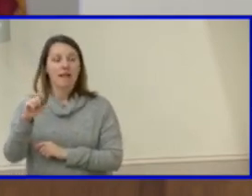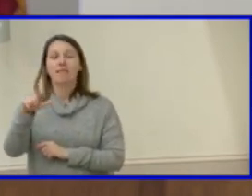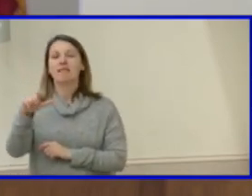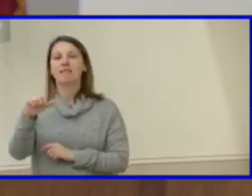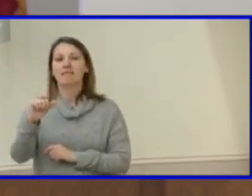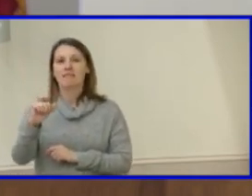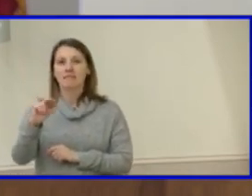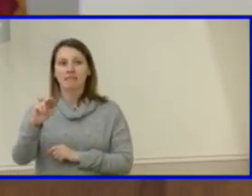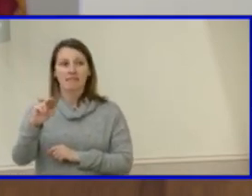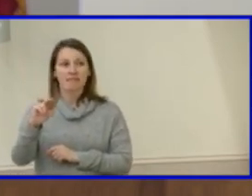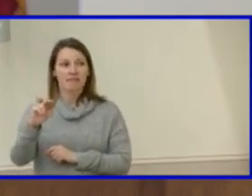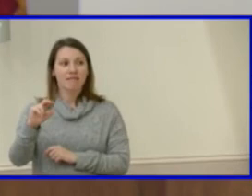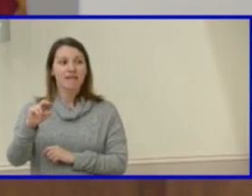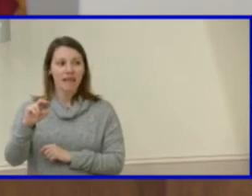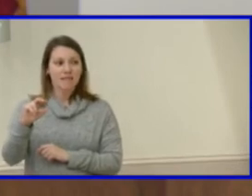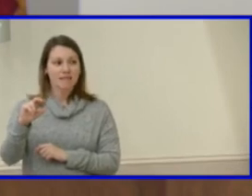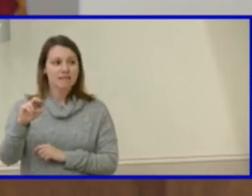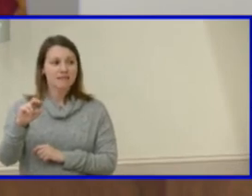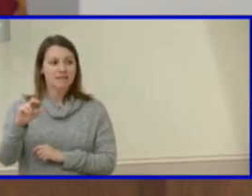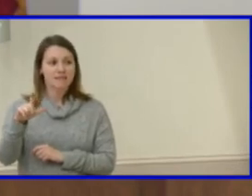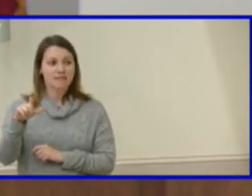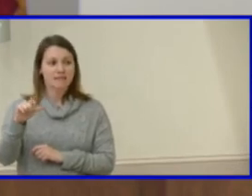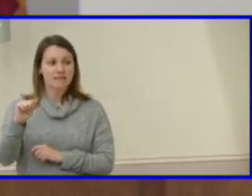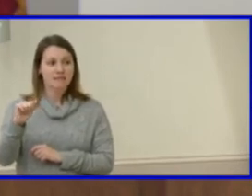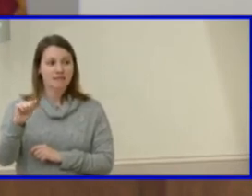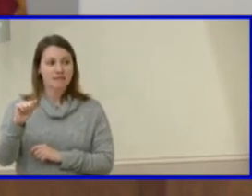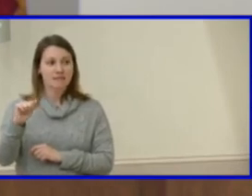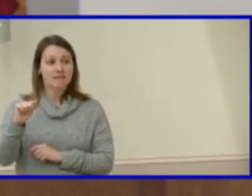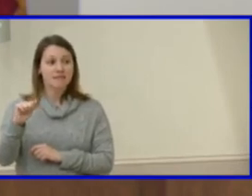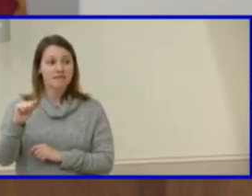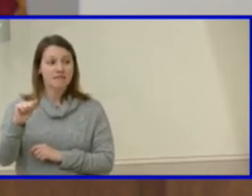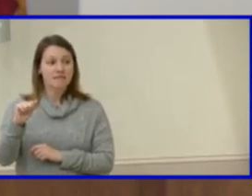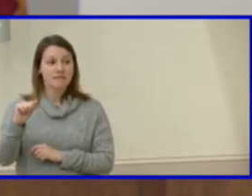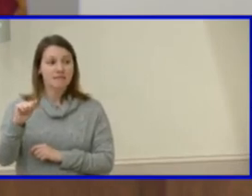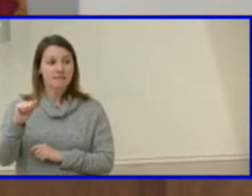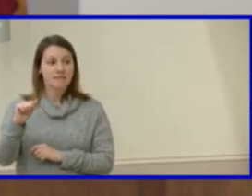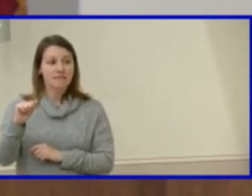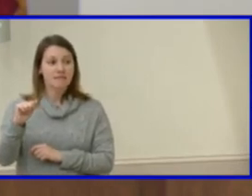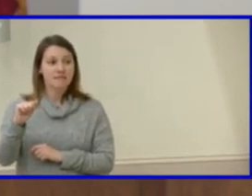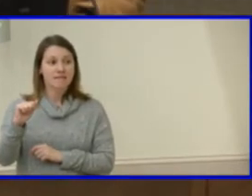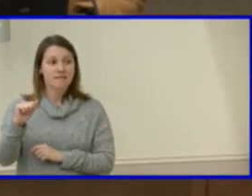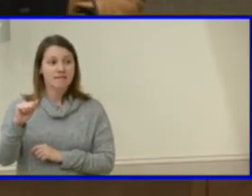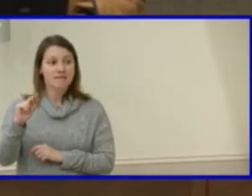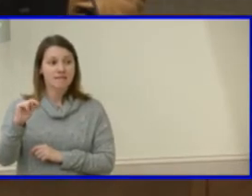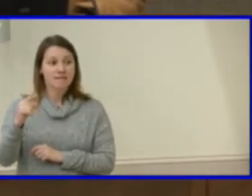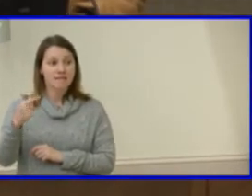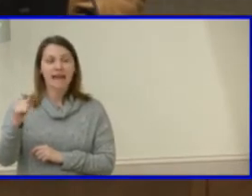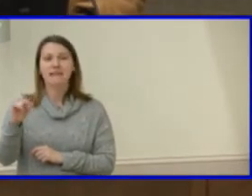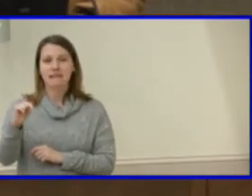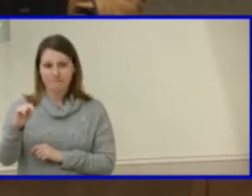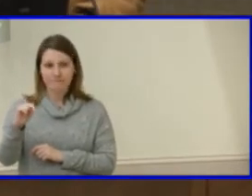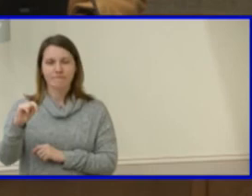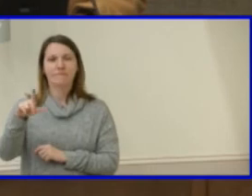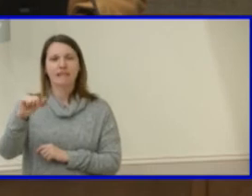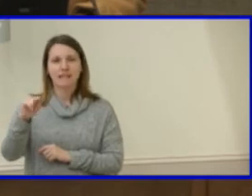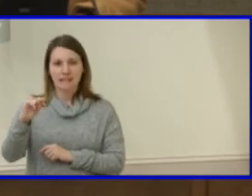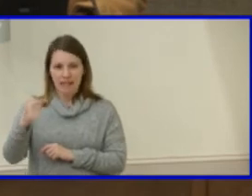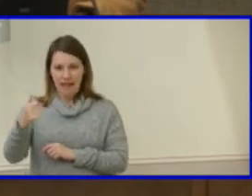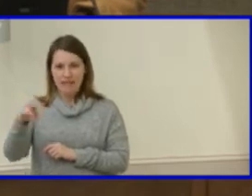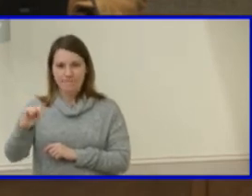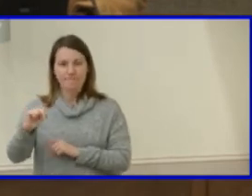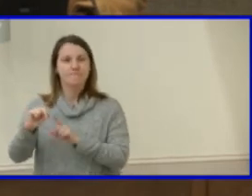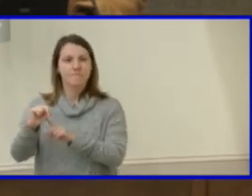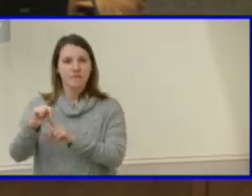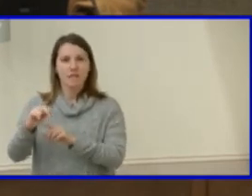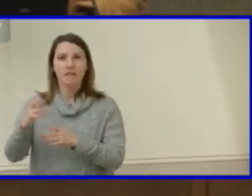slide two um i think we would be fine i mean that would that total would give us a total